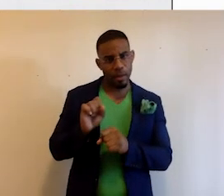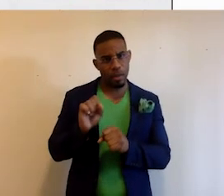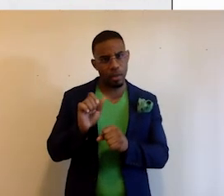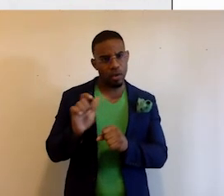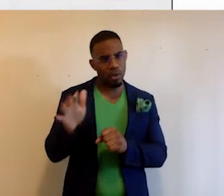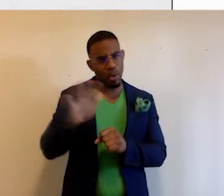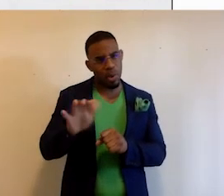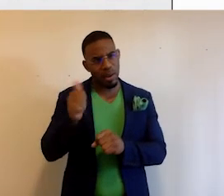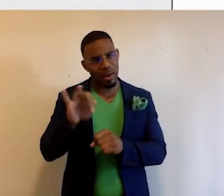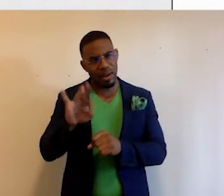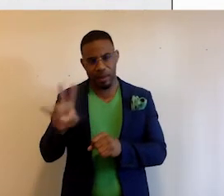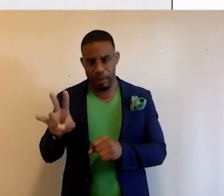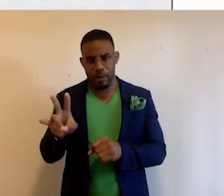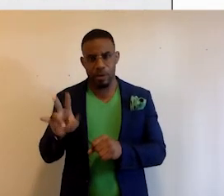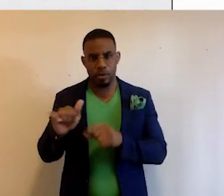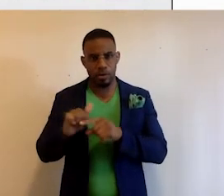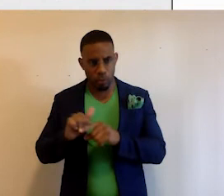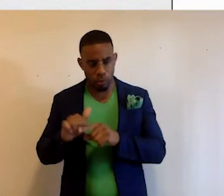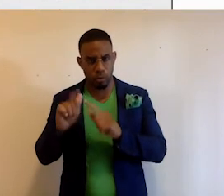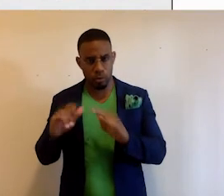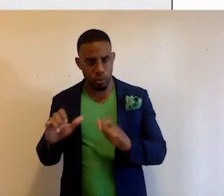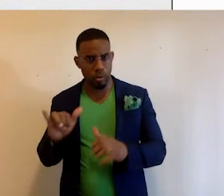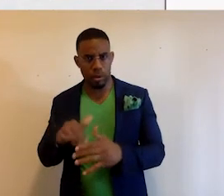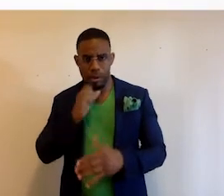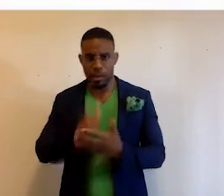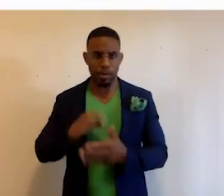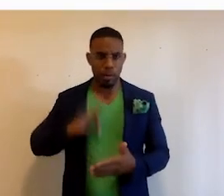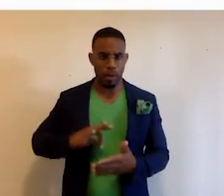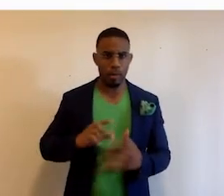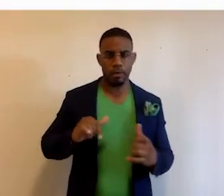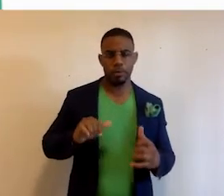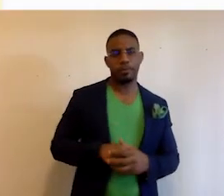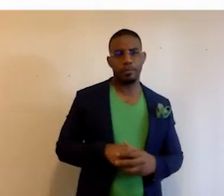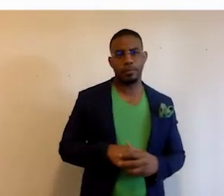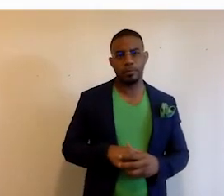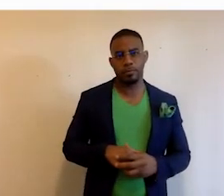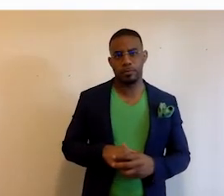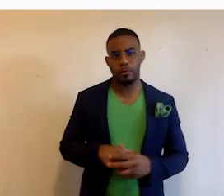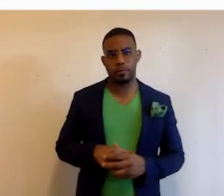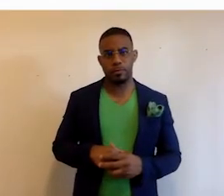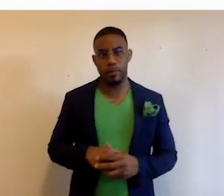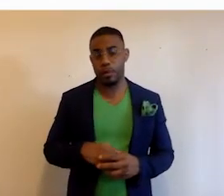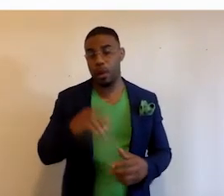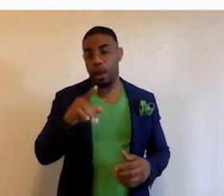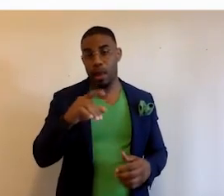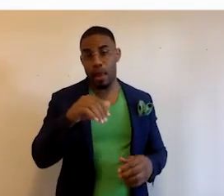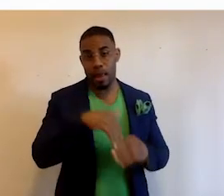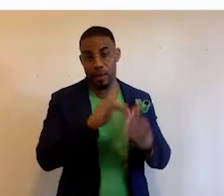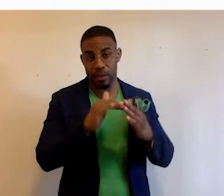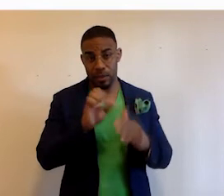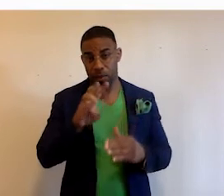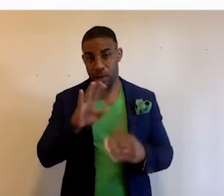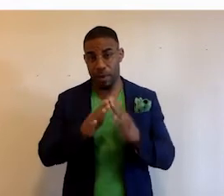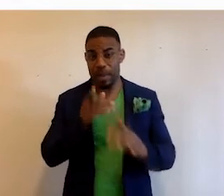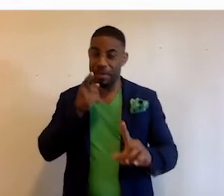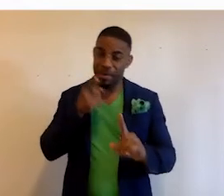1997, showing some of the trainings we were doing for local nonprofits and National Society of Black Engineers. Inner-city software became the tech